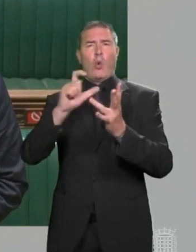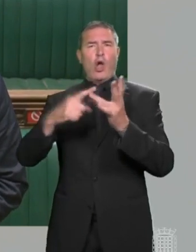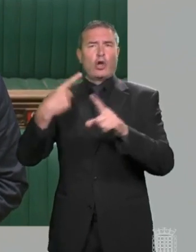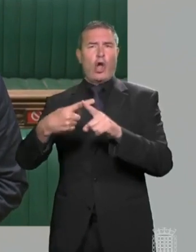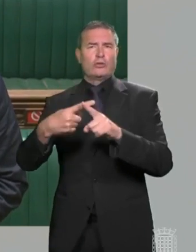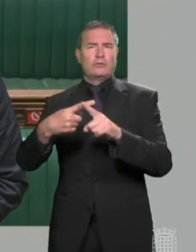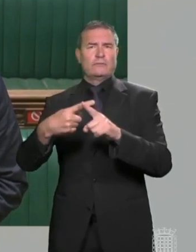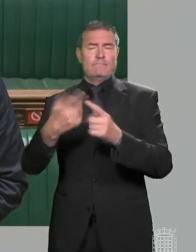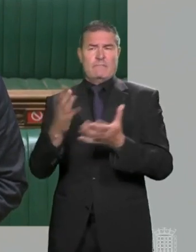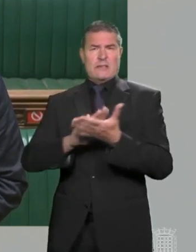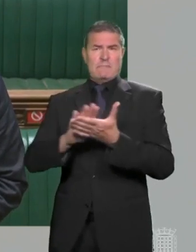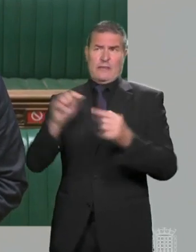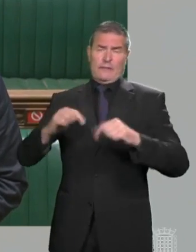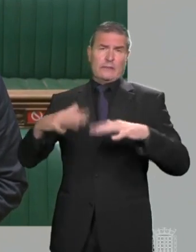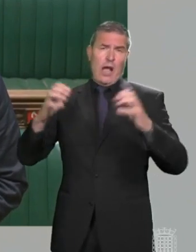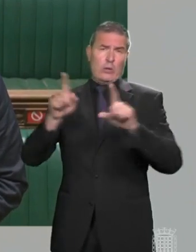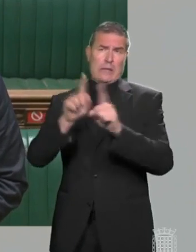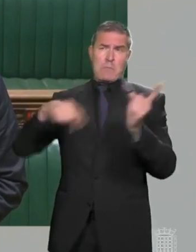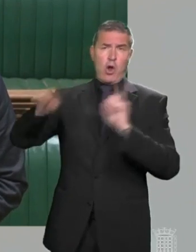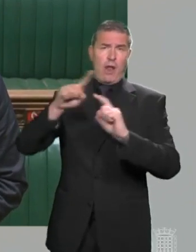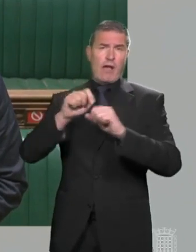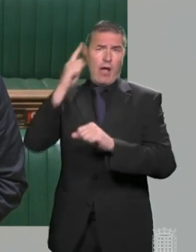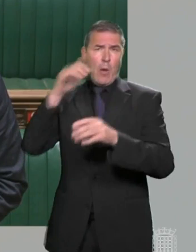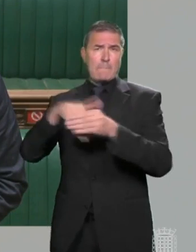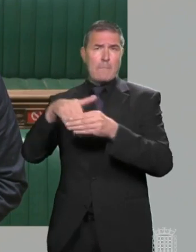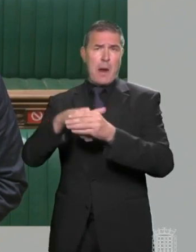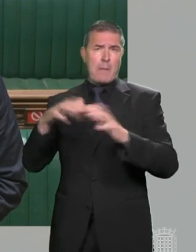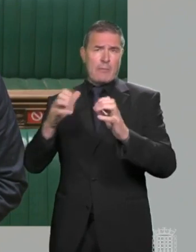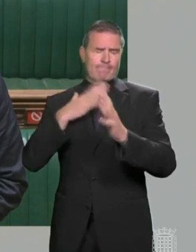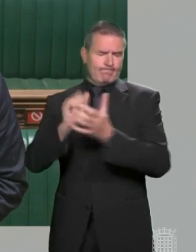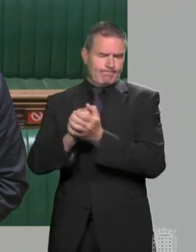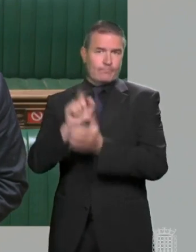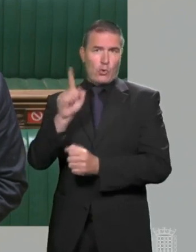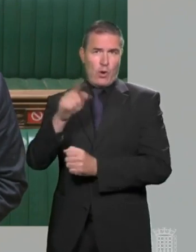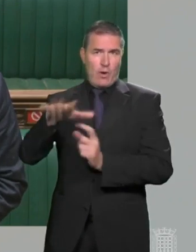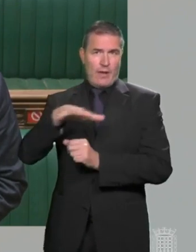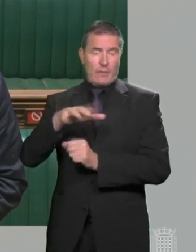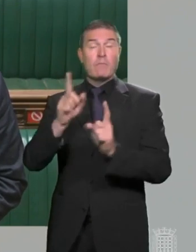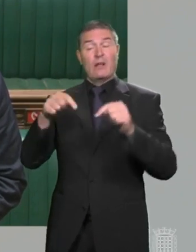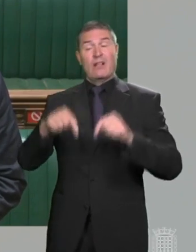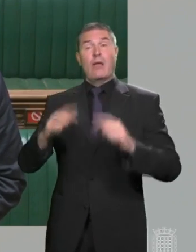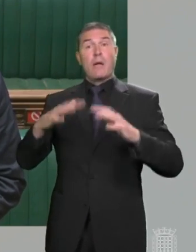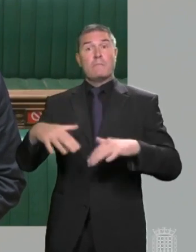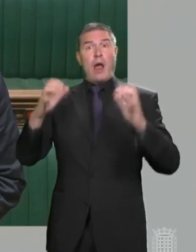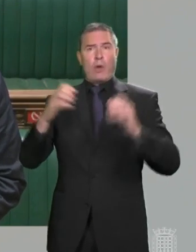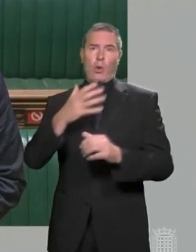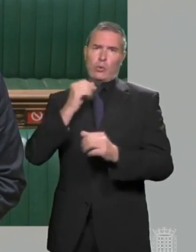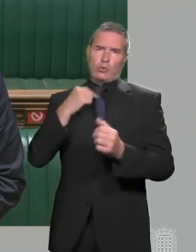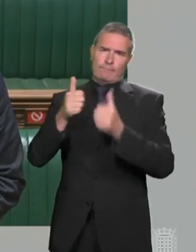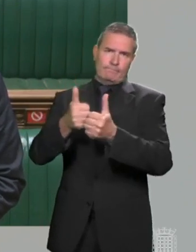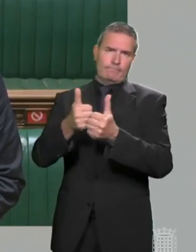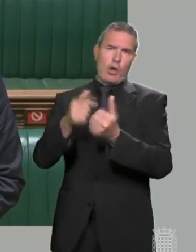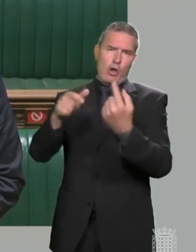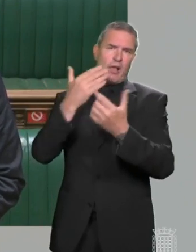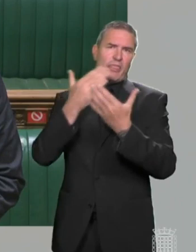and I'm sure those of the whole House, are with her family and friends. Mr Speaker, I'm sure that the House will wish to join me in offering our